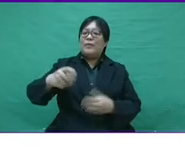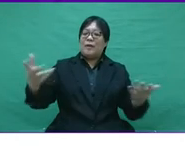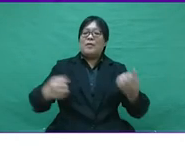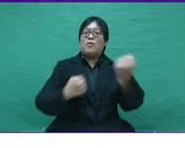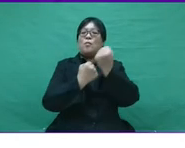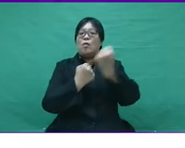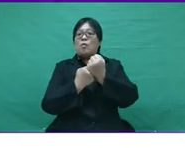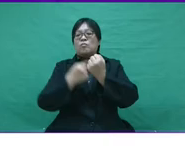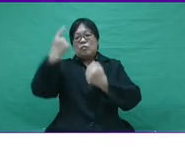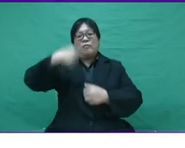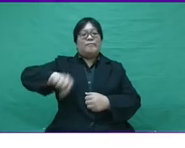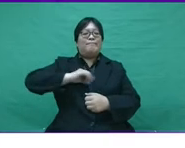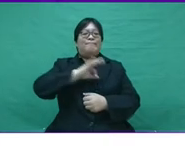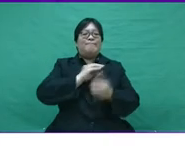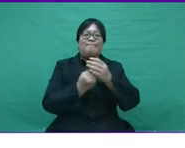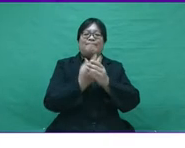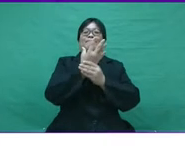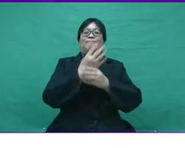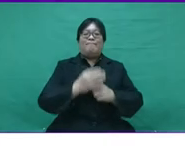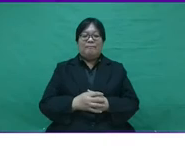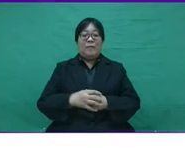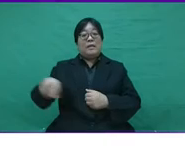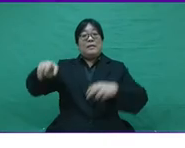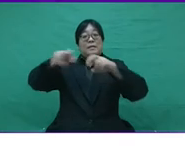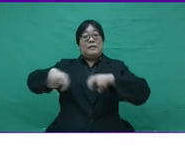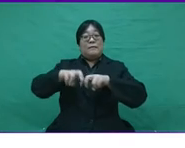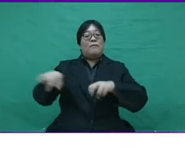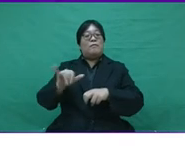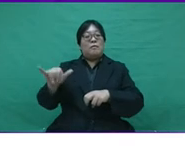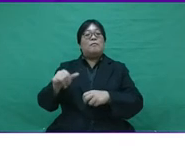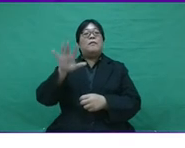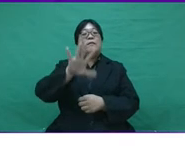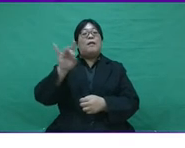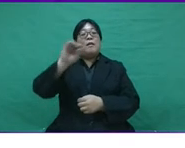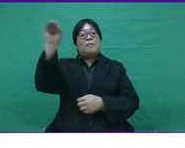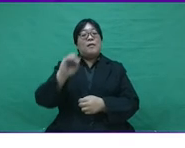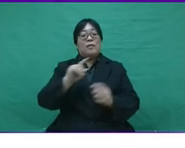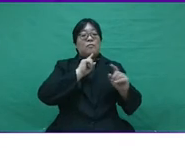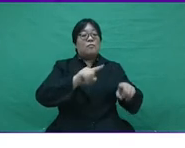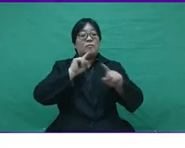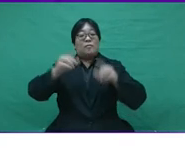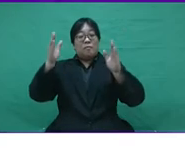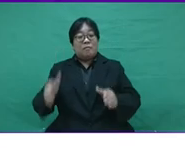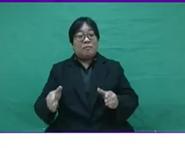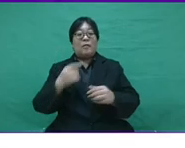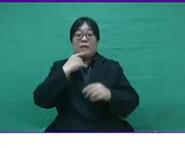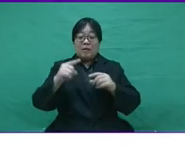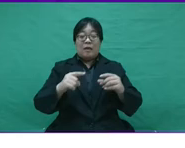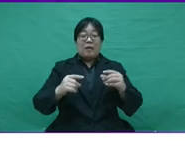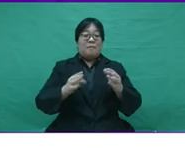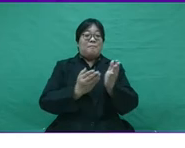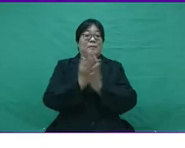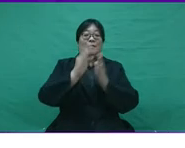cultivate talents and provide the necessary support for employee growth. The survey reward that